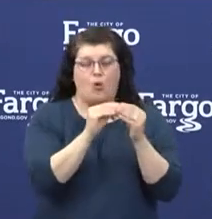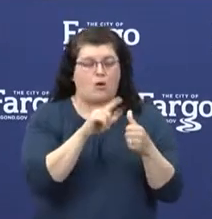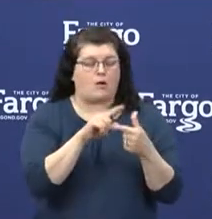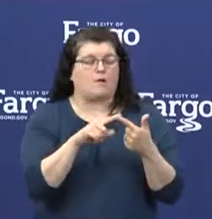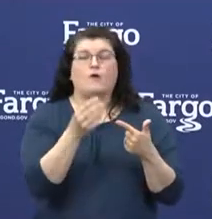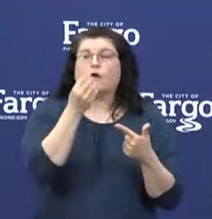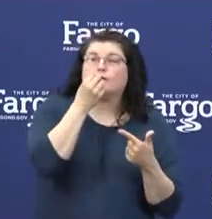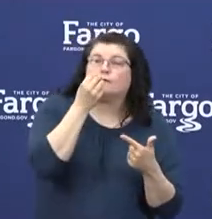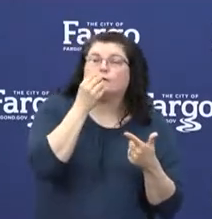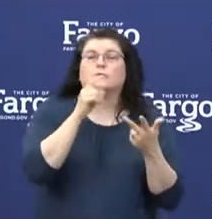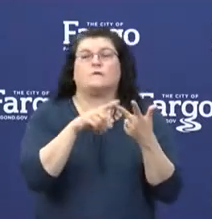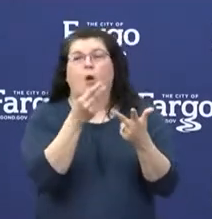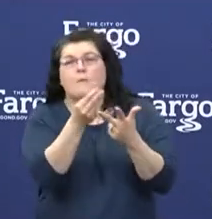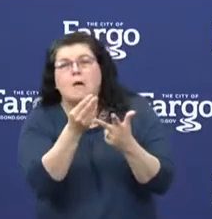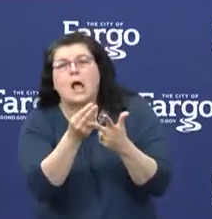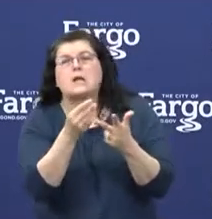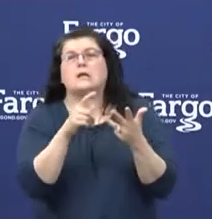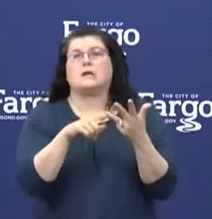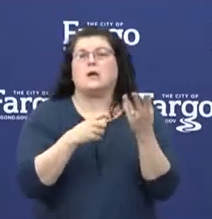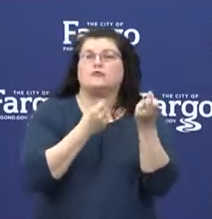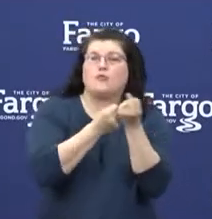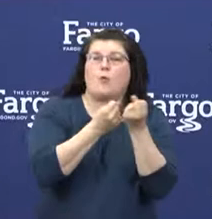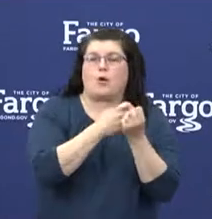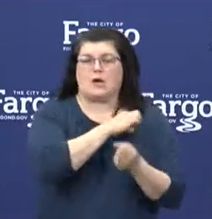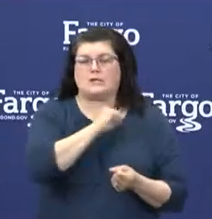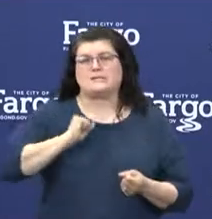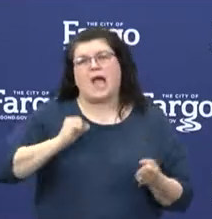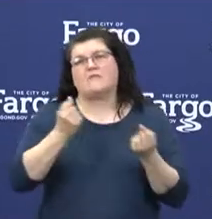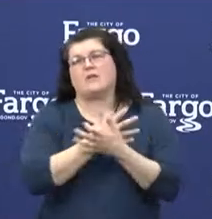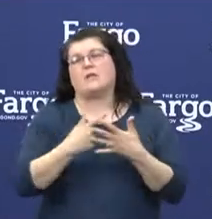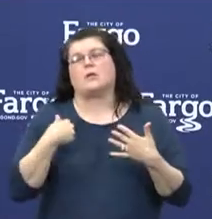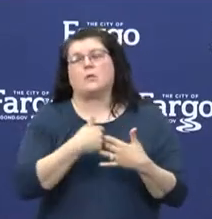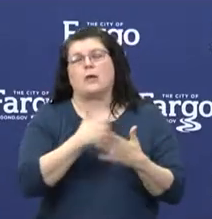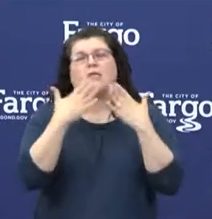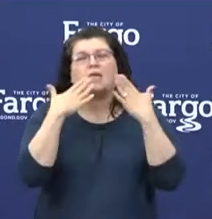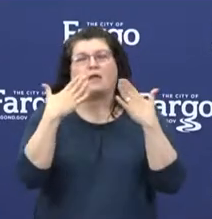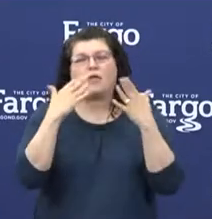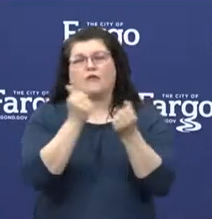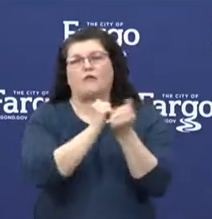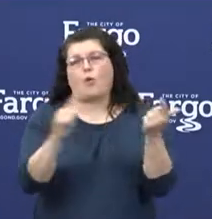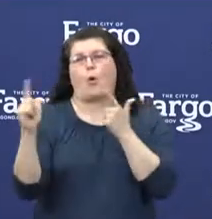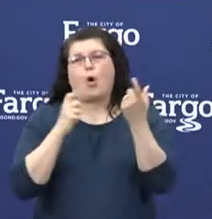monetary donations to support our staff as well. Thank you so much for all your support.